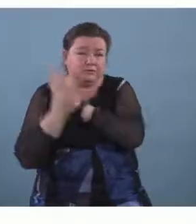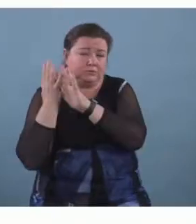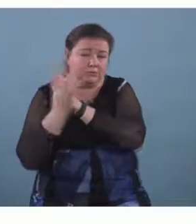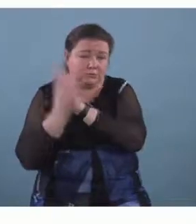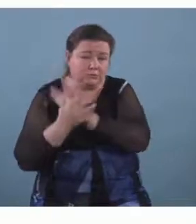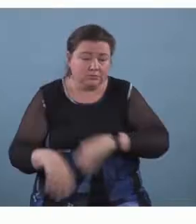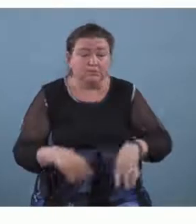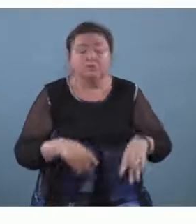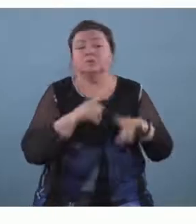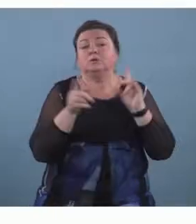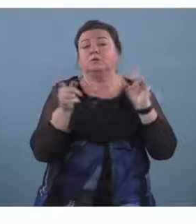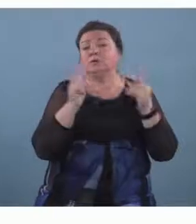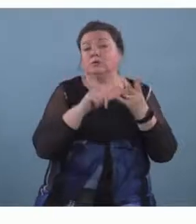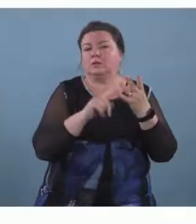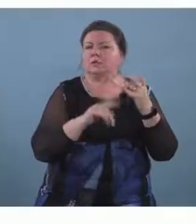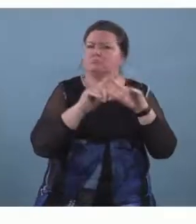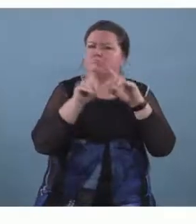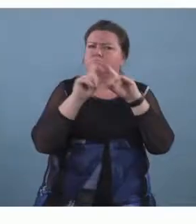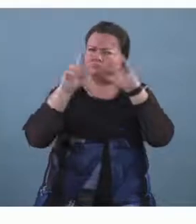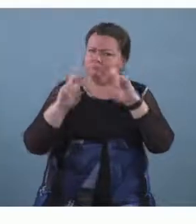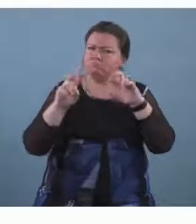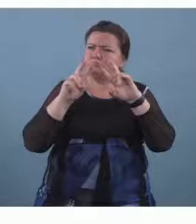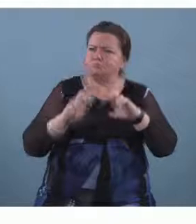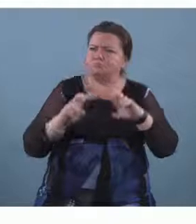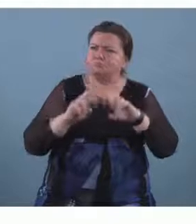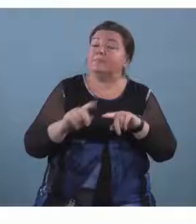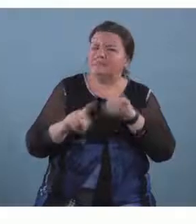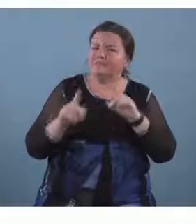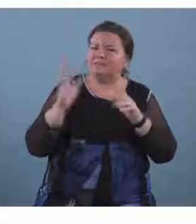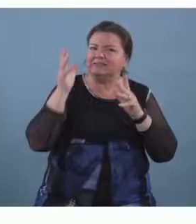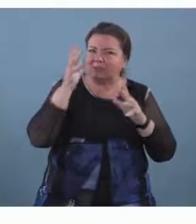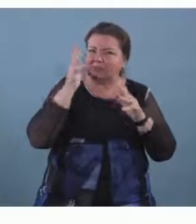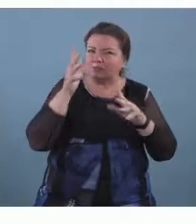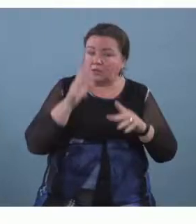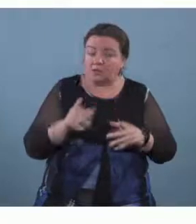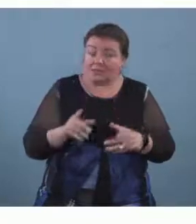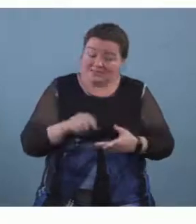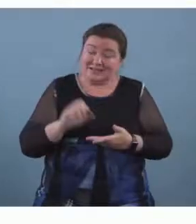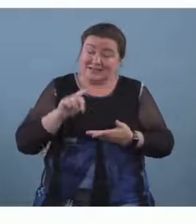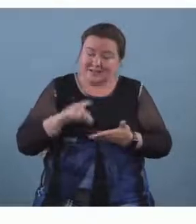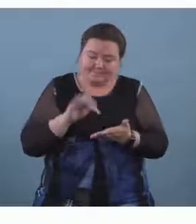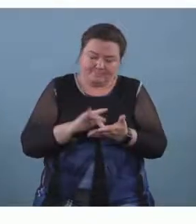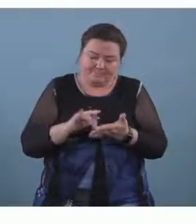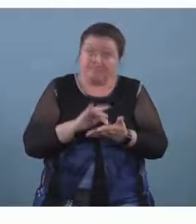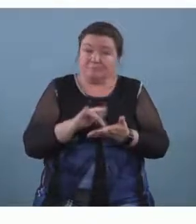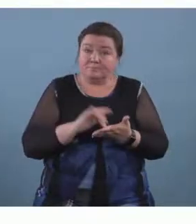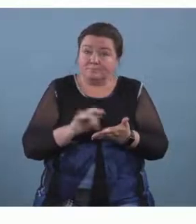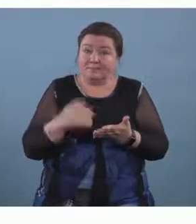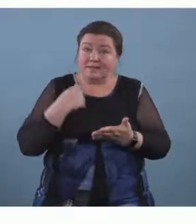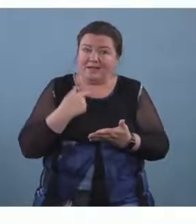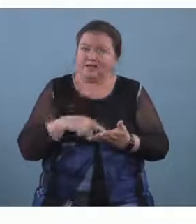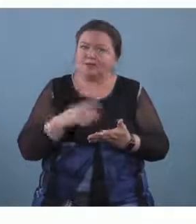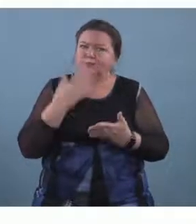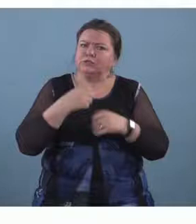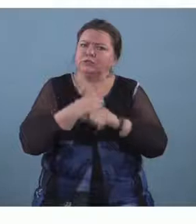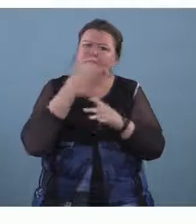really really explored sounds that were available in the app to create a very good soundscape um